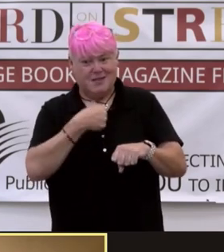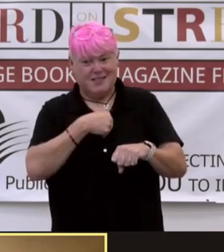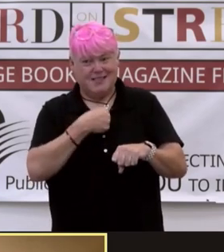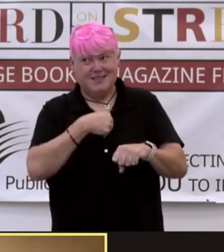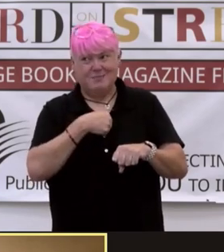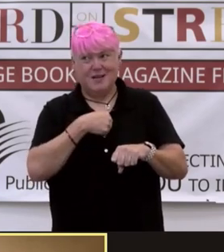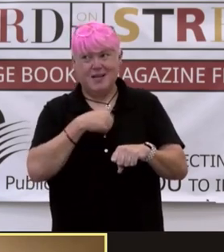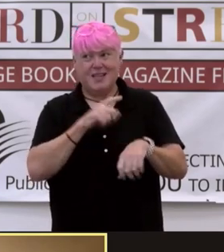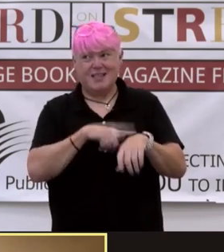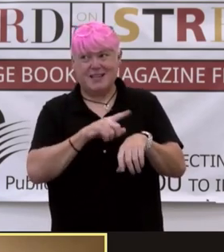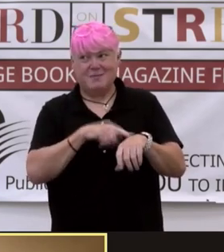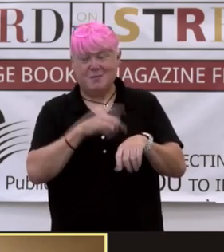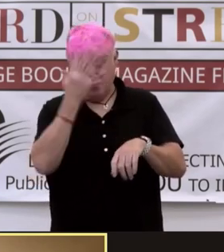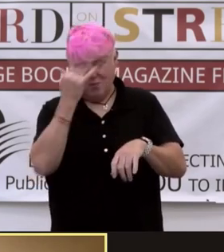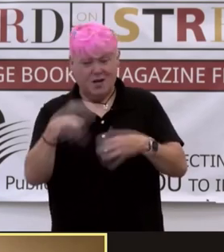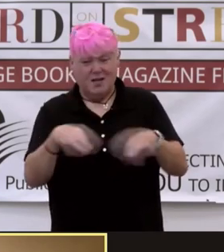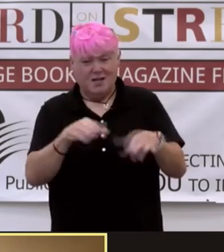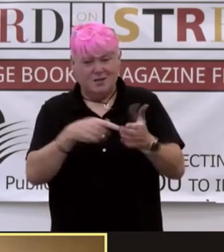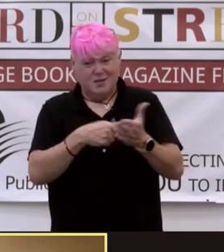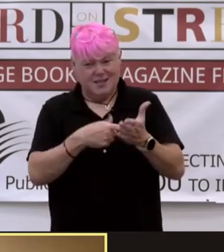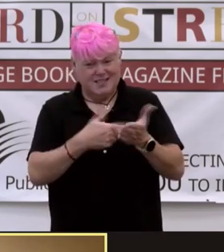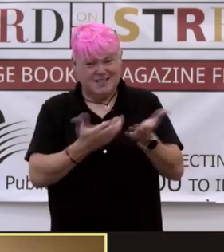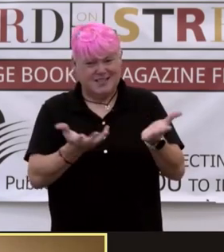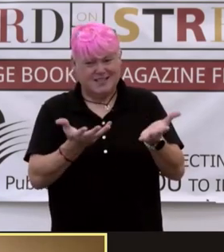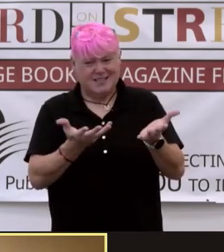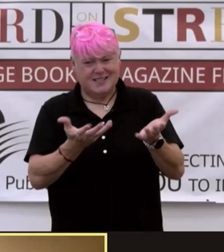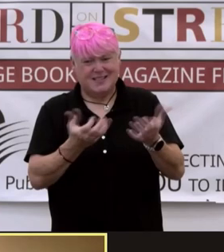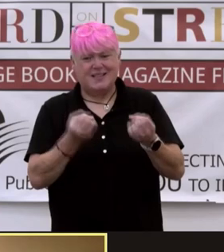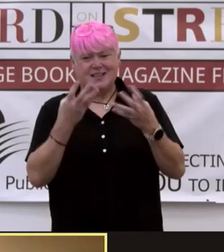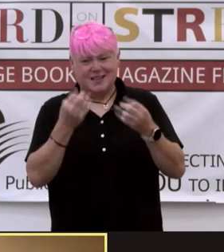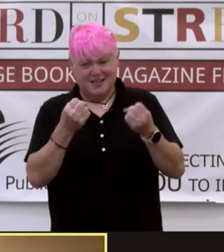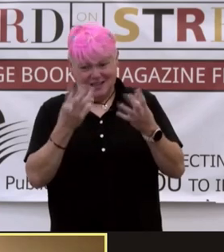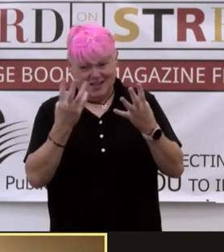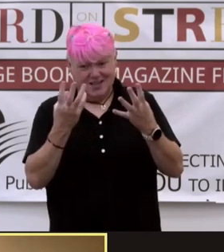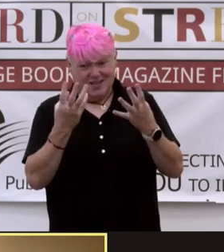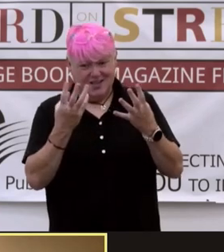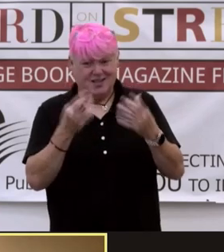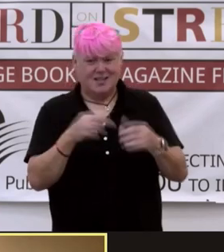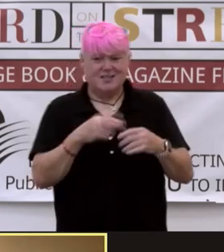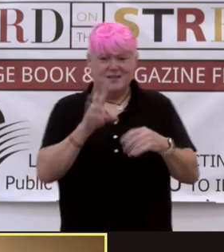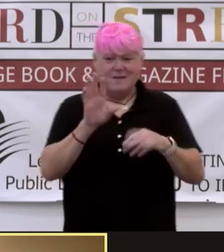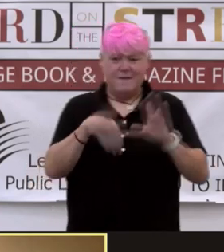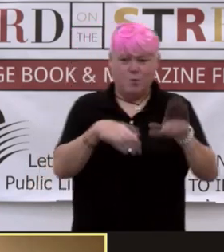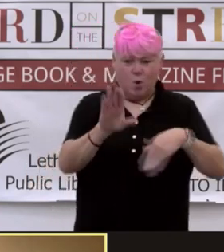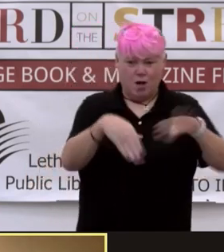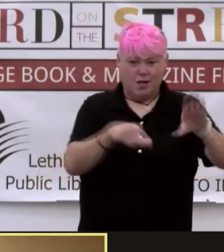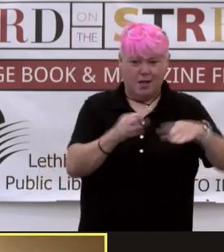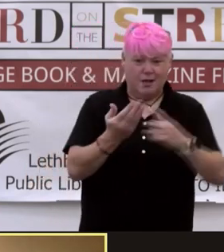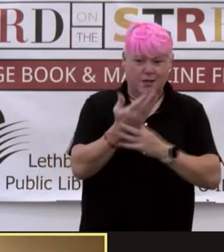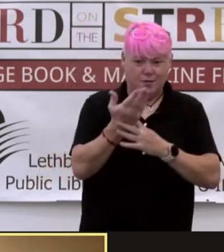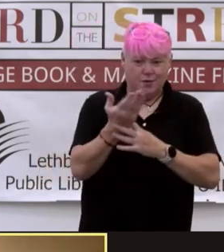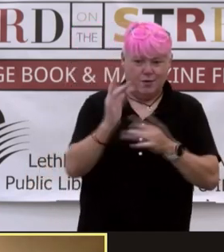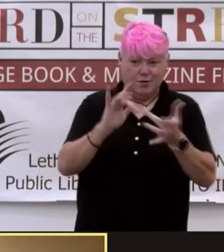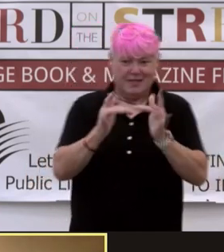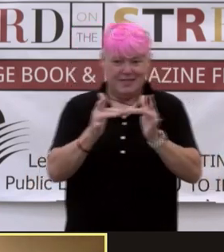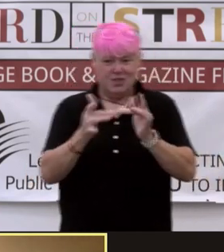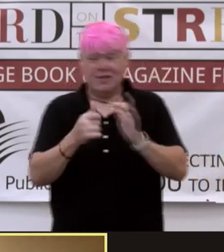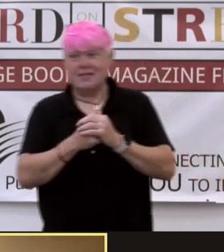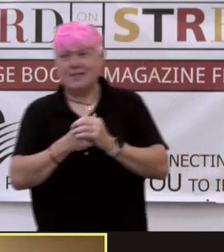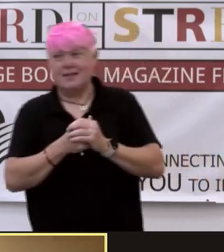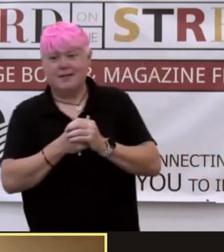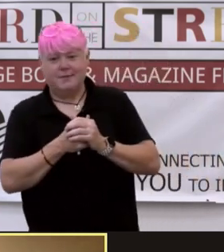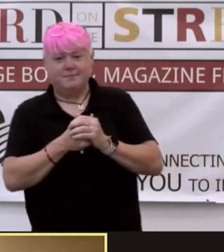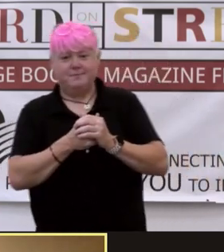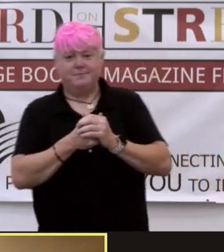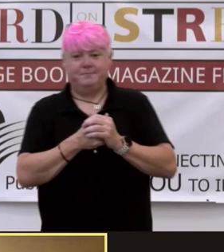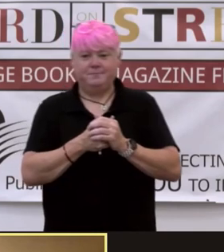ended up, why, why did I do this to myself? So I did a lot of Google walking through the virtually through Google maps, which are all streets,